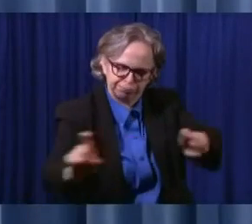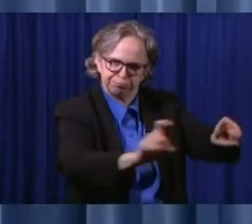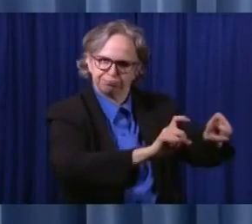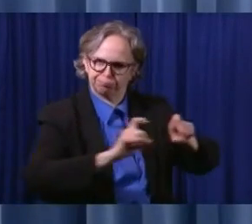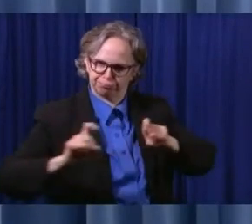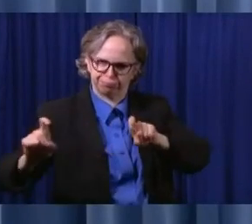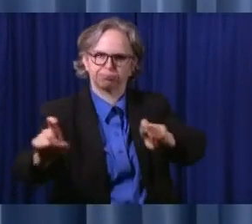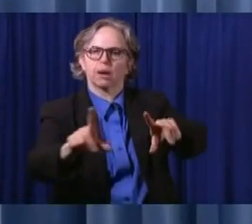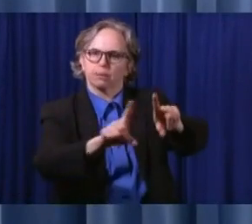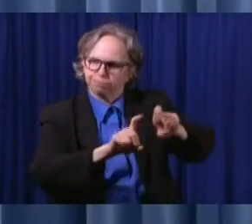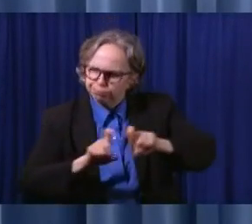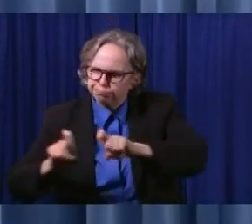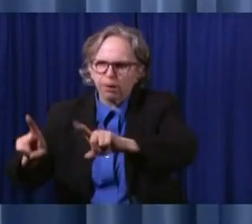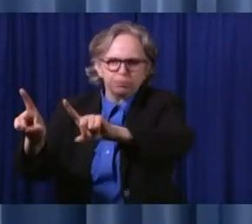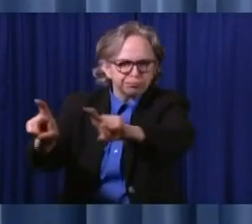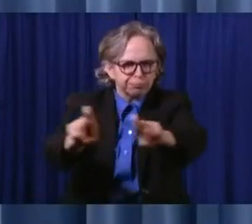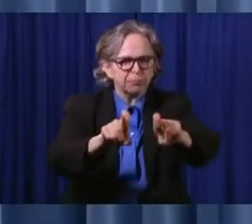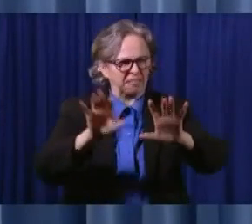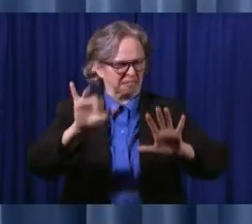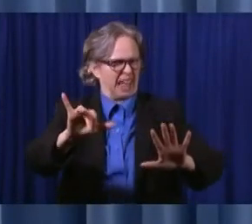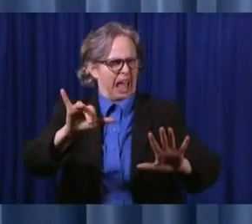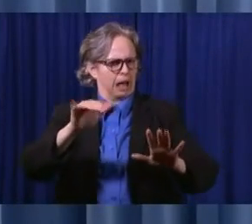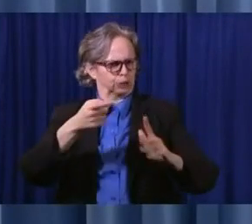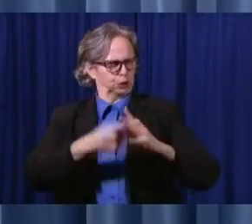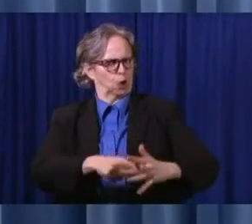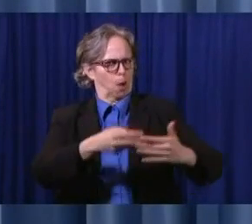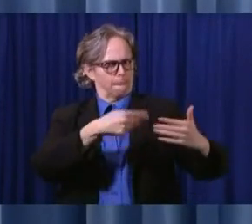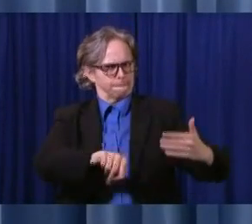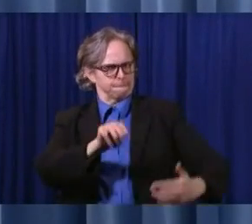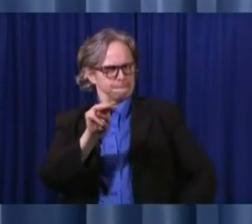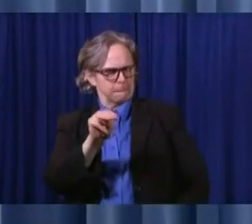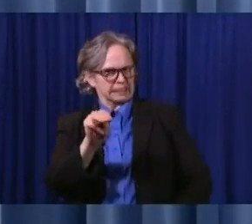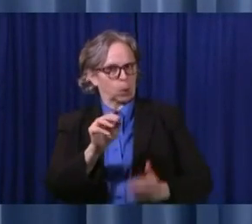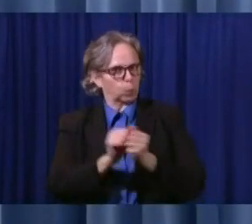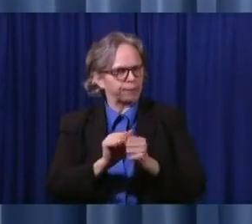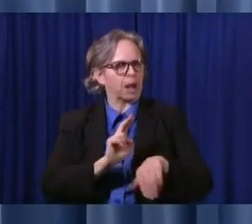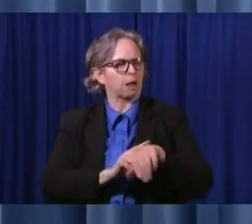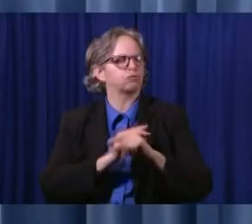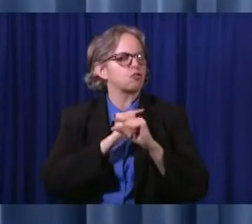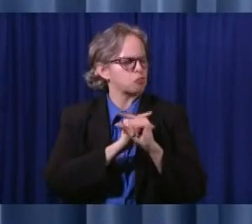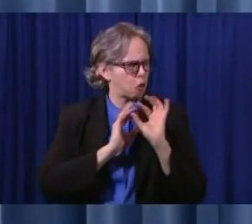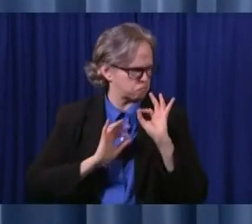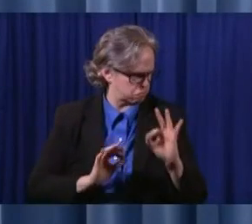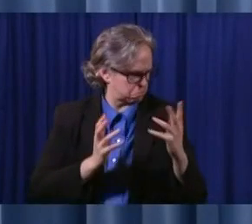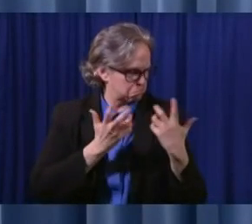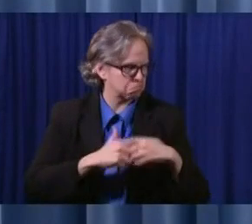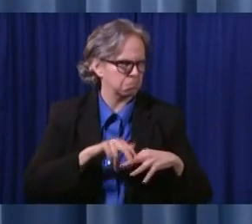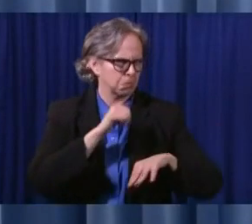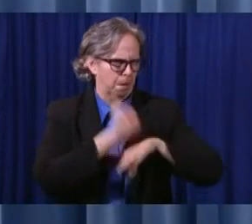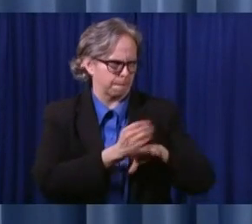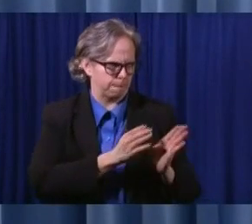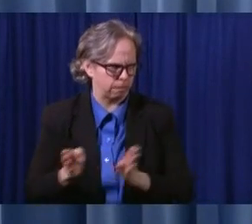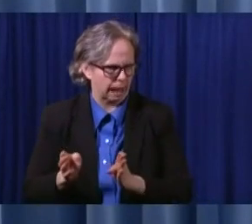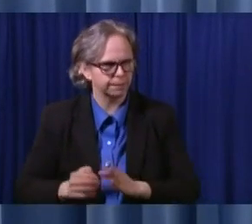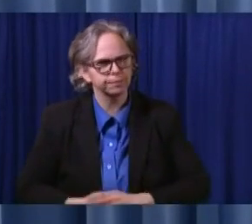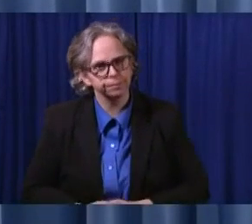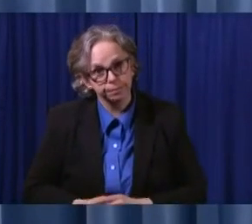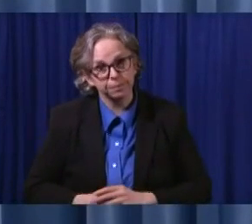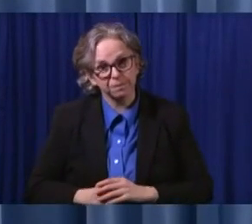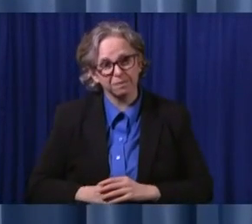work as far as the testing. So I want to talk about the change in